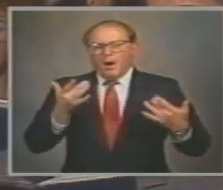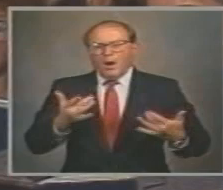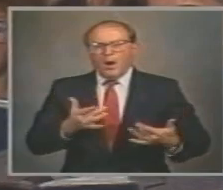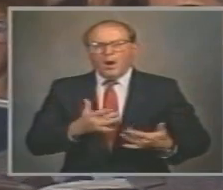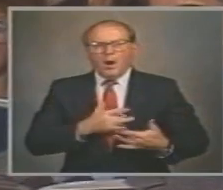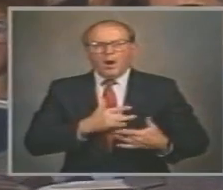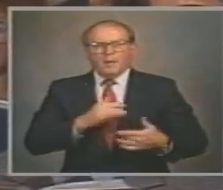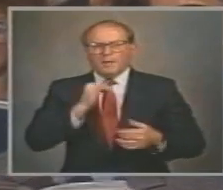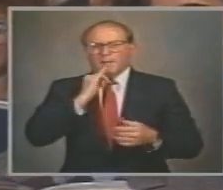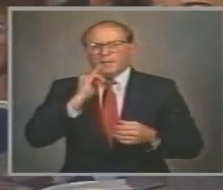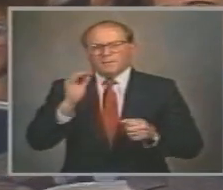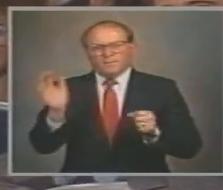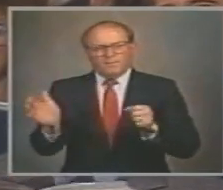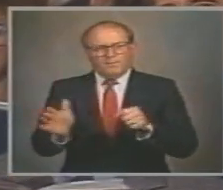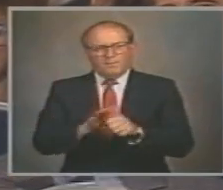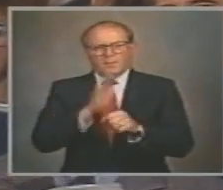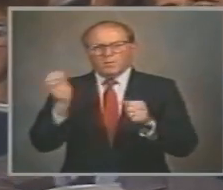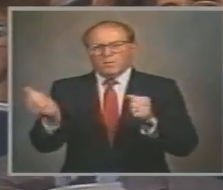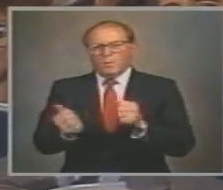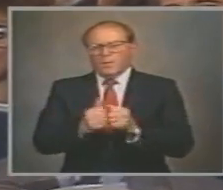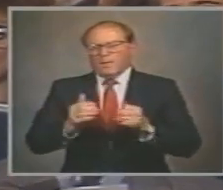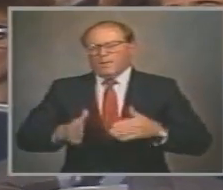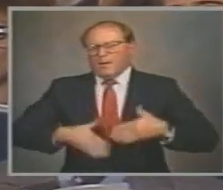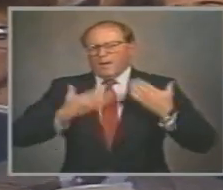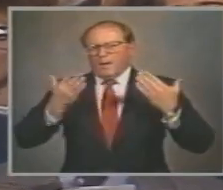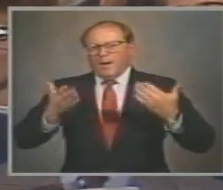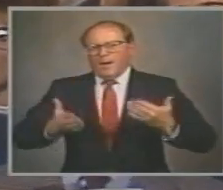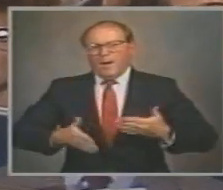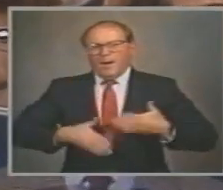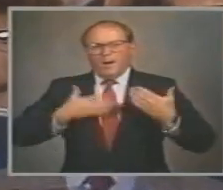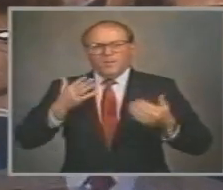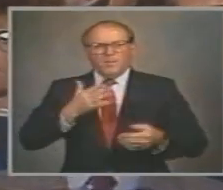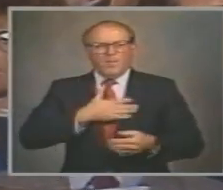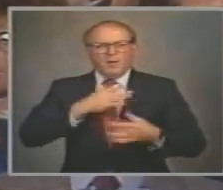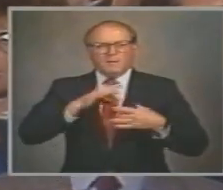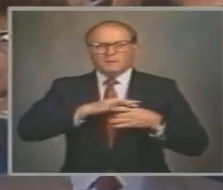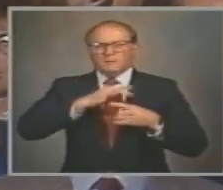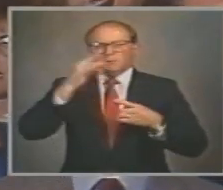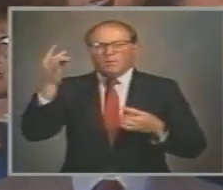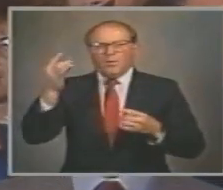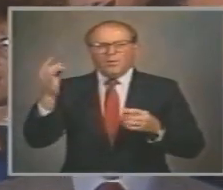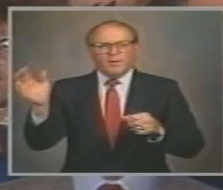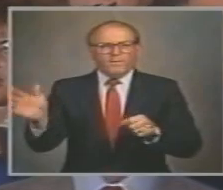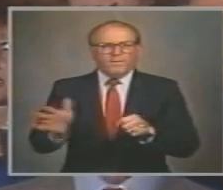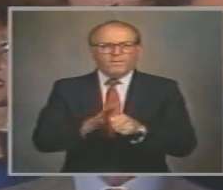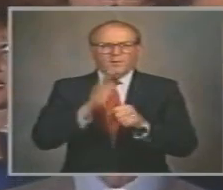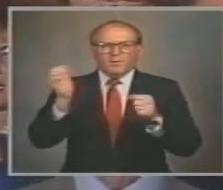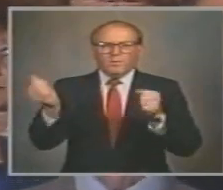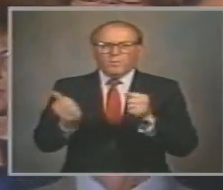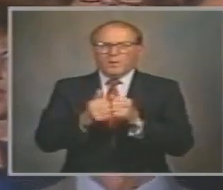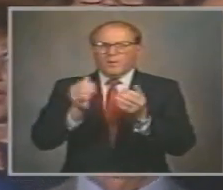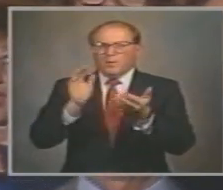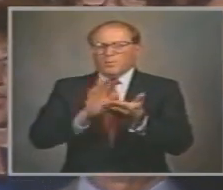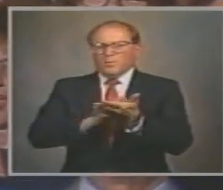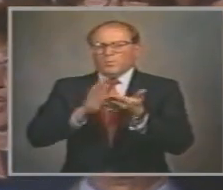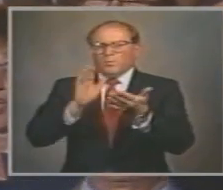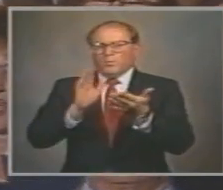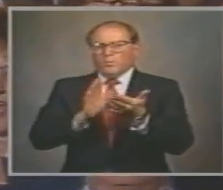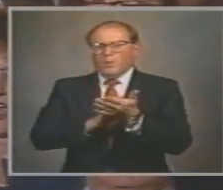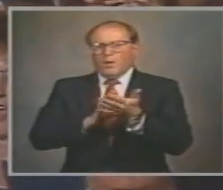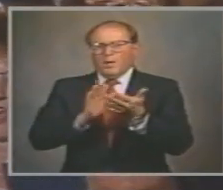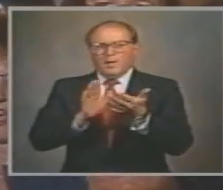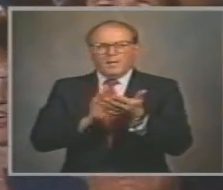heart is filled with rapture My soul is lost in grace